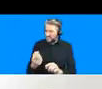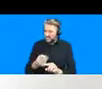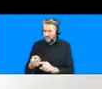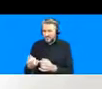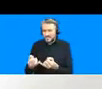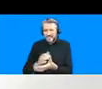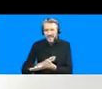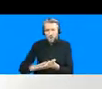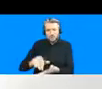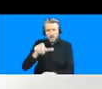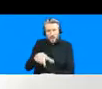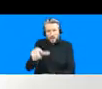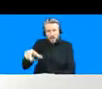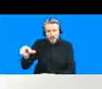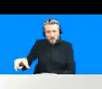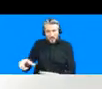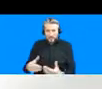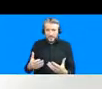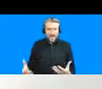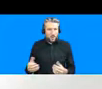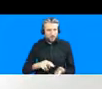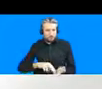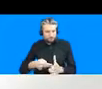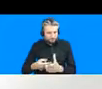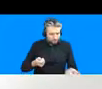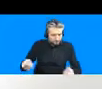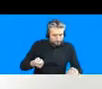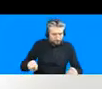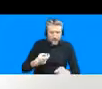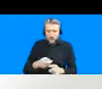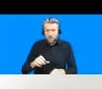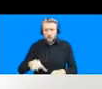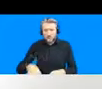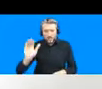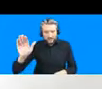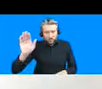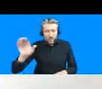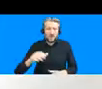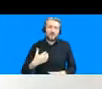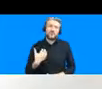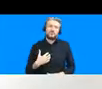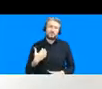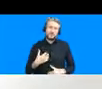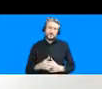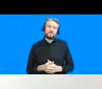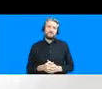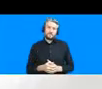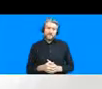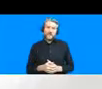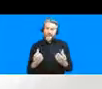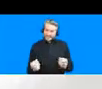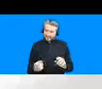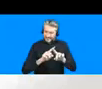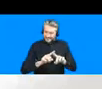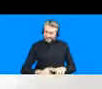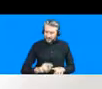a policy environment that is unfolding at the nexus of infrastructure development and disaster risk management so so there are multiple questions that arise